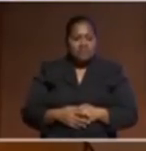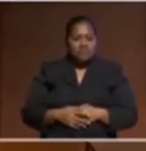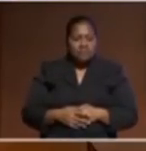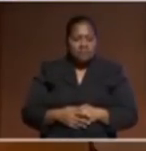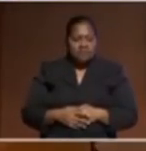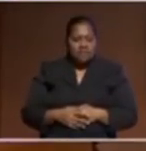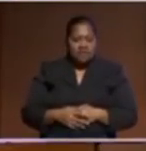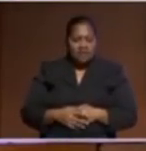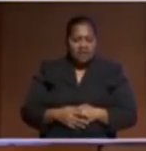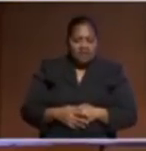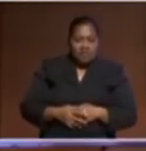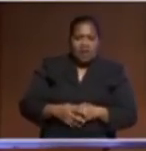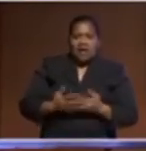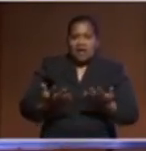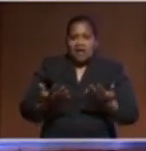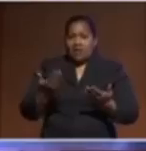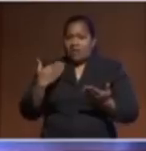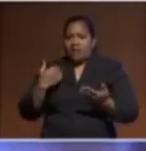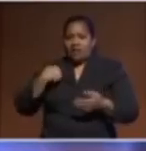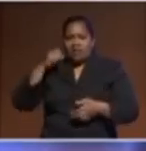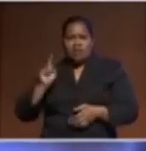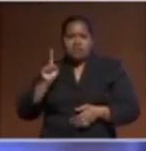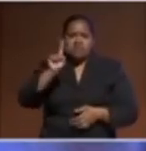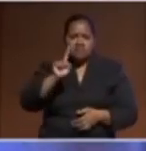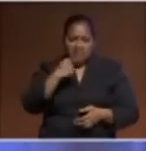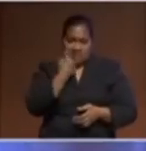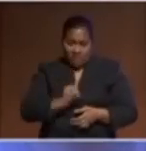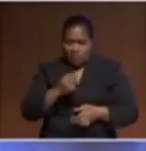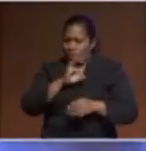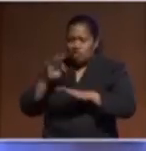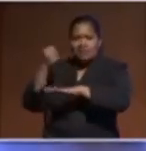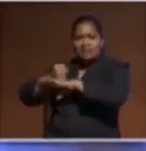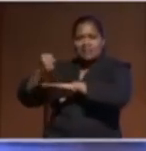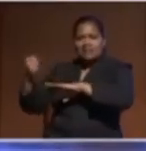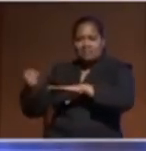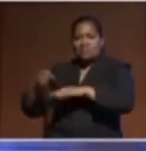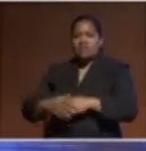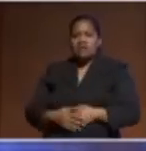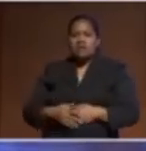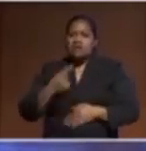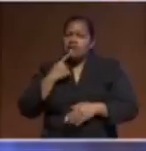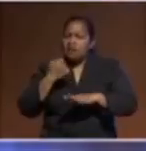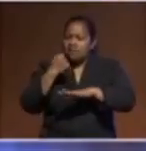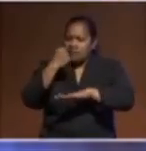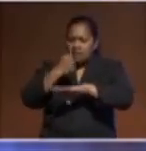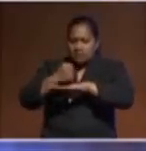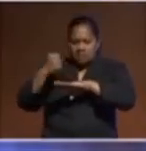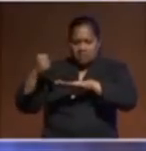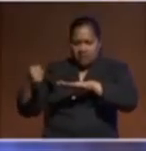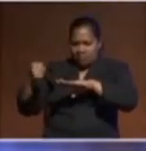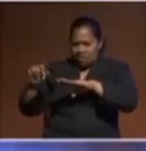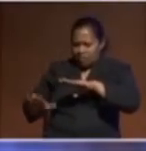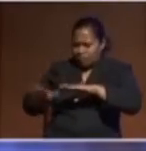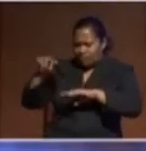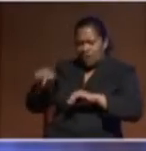individual, but not the government that I was condemning because as a government growing up, think democracy is